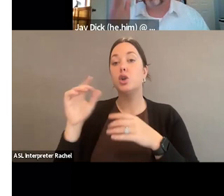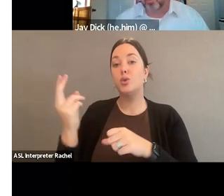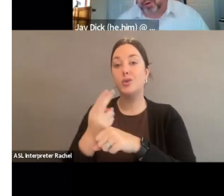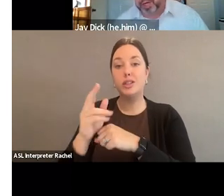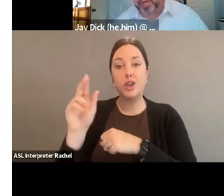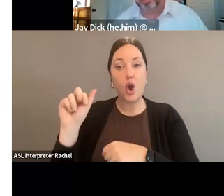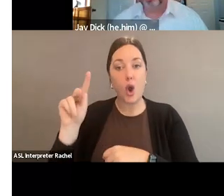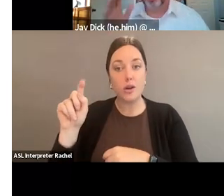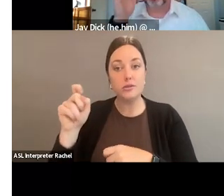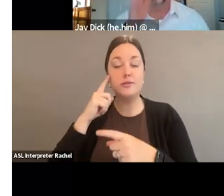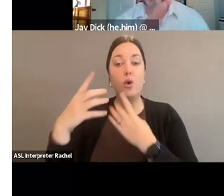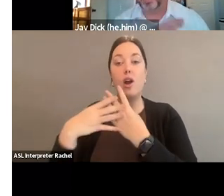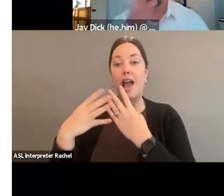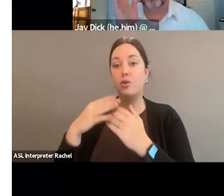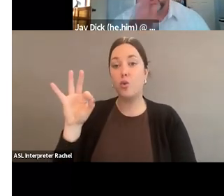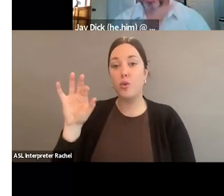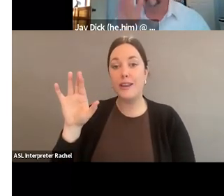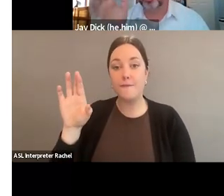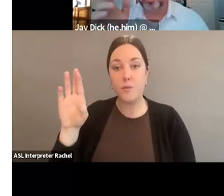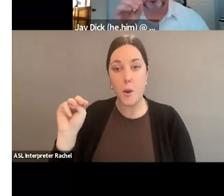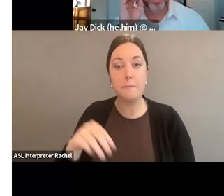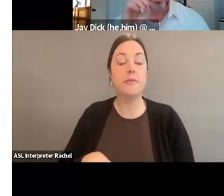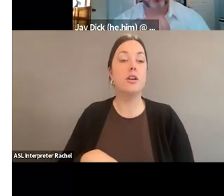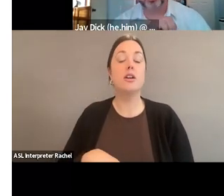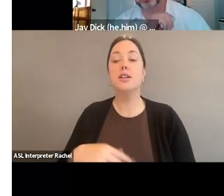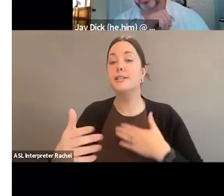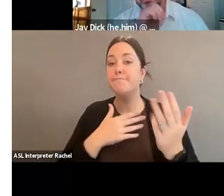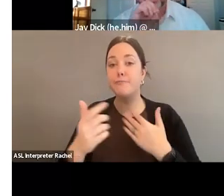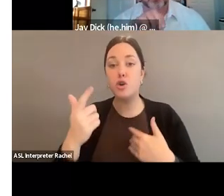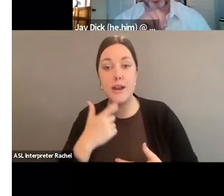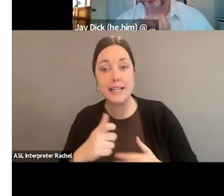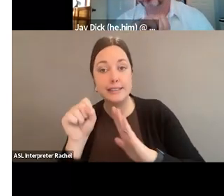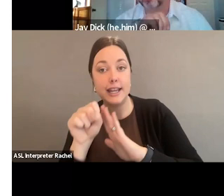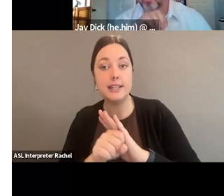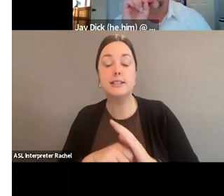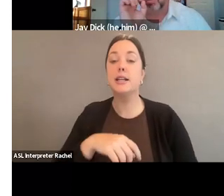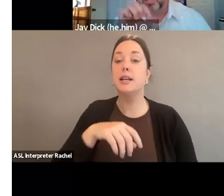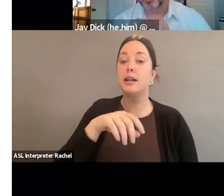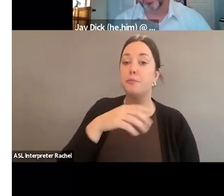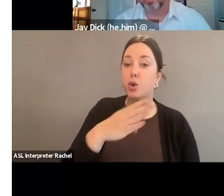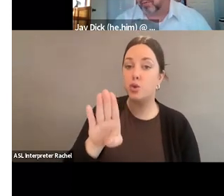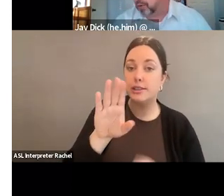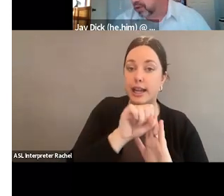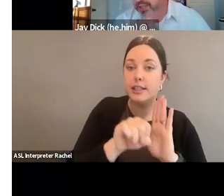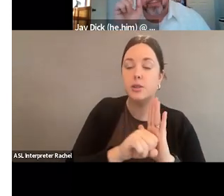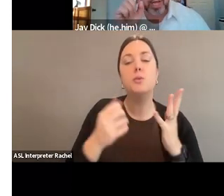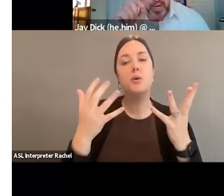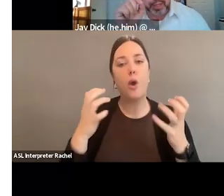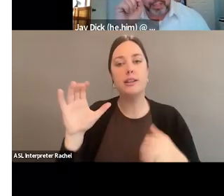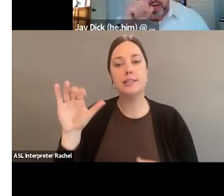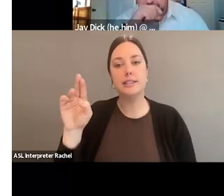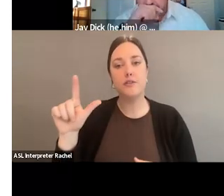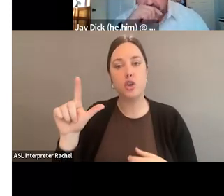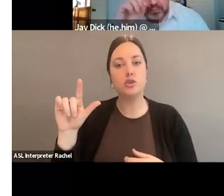this over and over again in states, red and blue, that they're looking to do civil justice reform. so, that's a big part for the arts there.